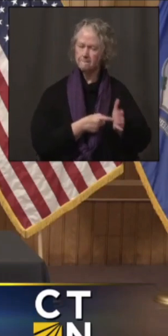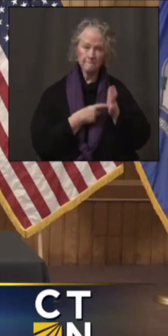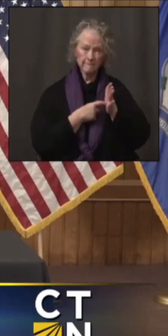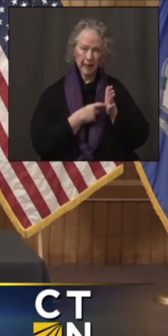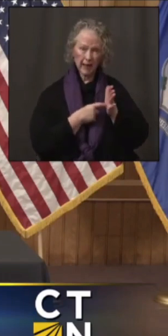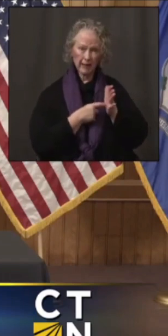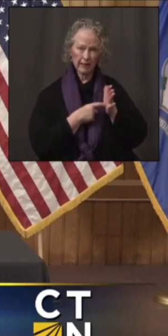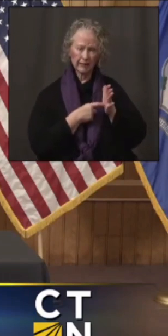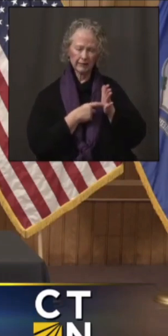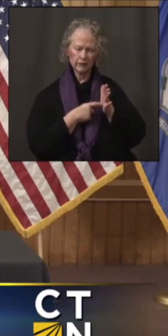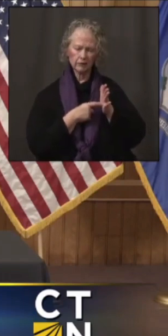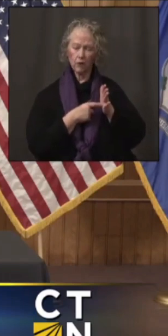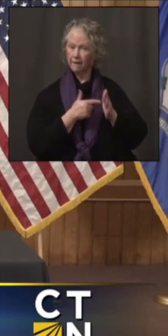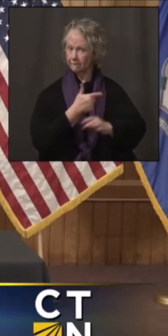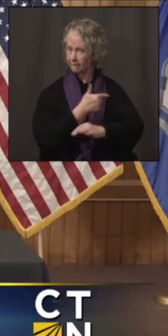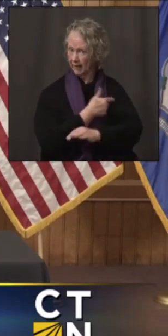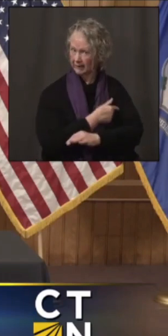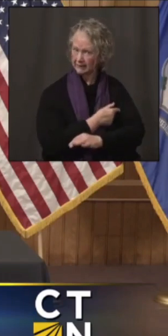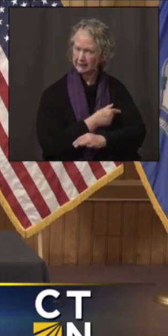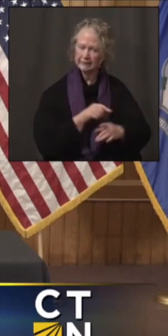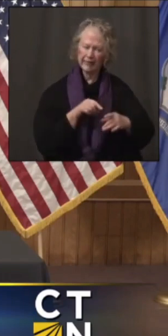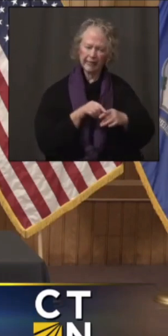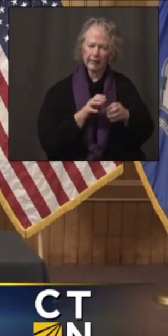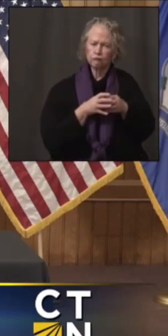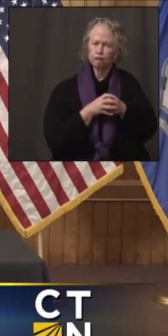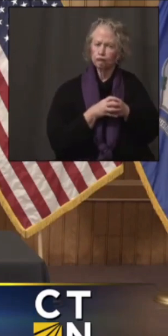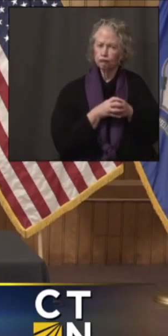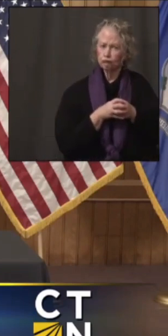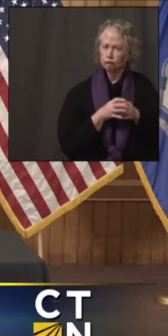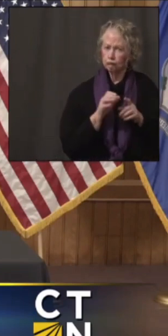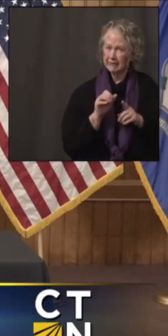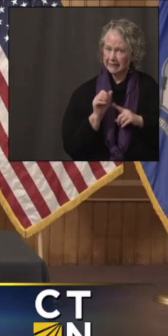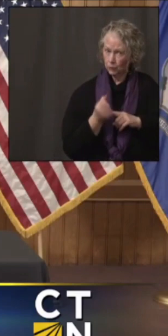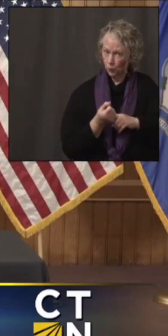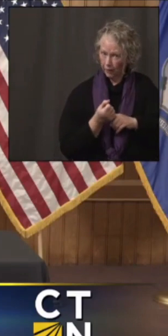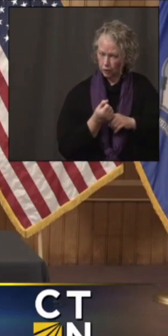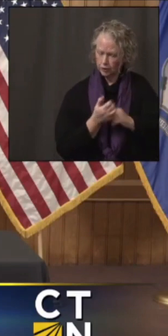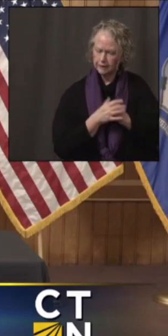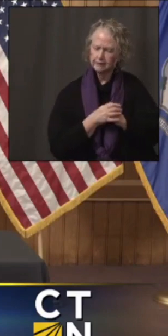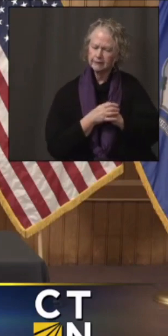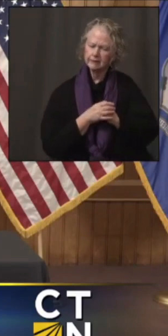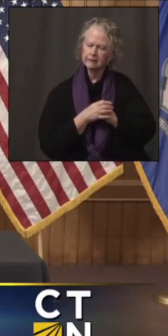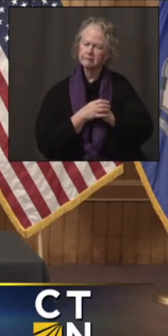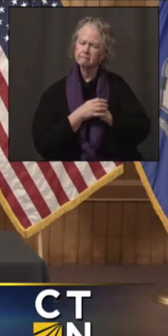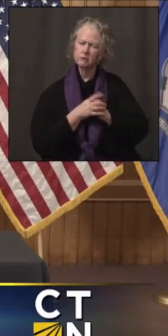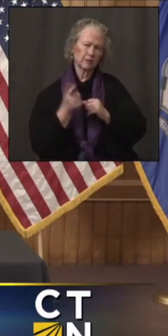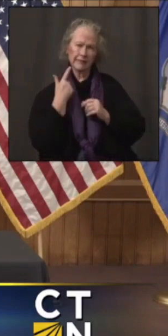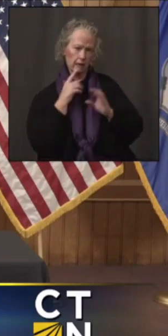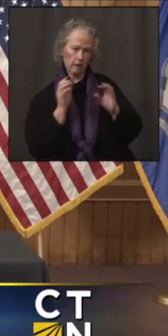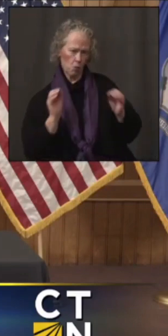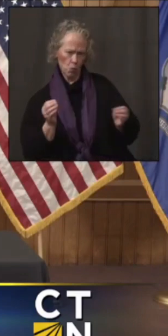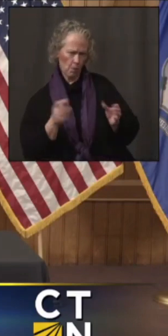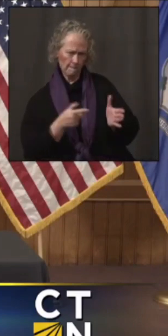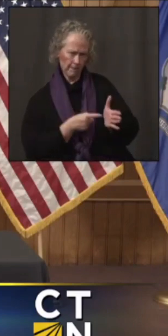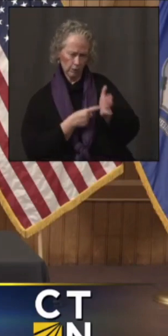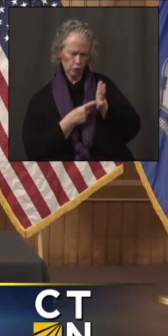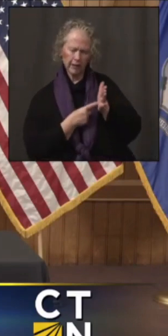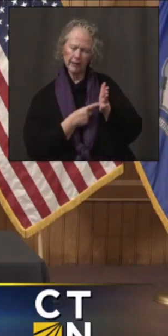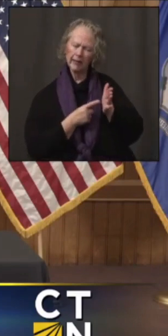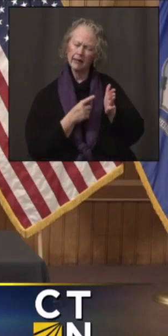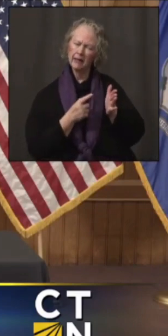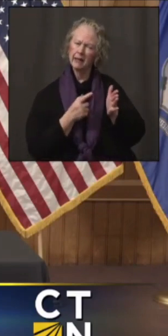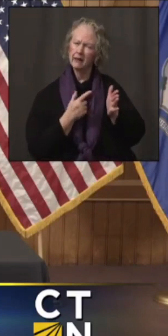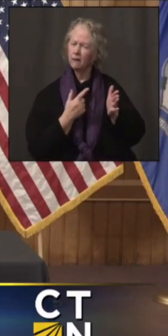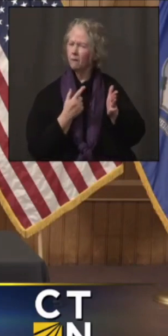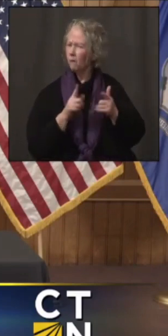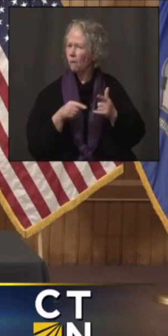mandatory or vaccinations in congregate settings. And you said there wasn't, uh, there wasn't discussion of it. I was wondering specifically when it comes